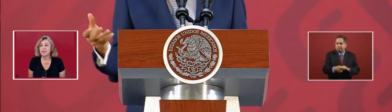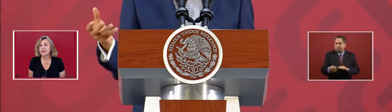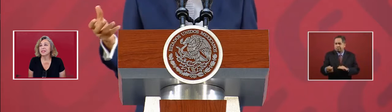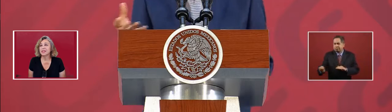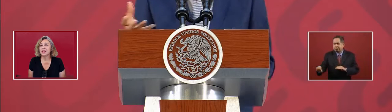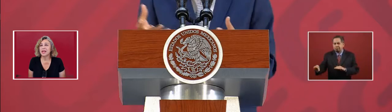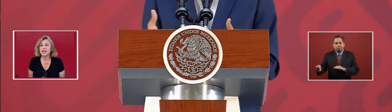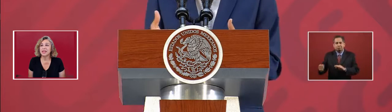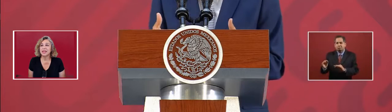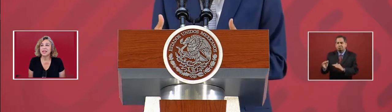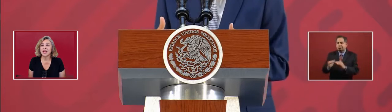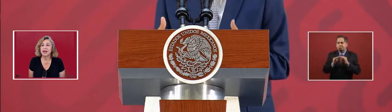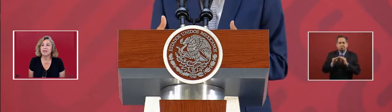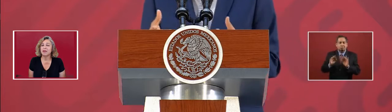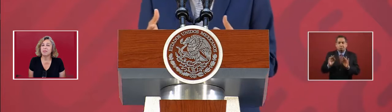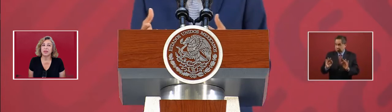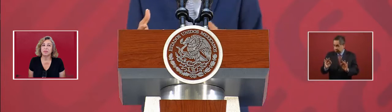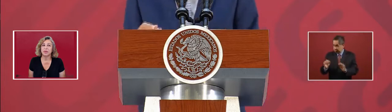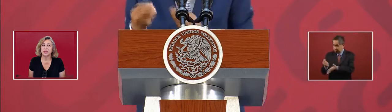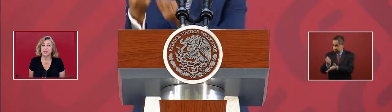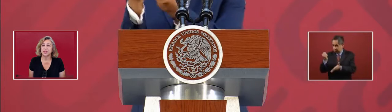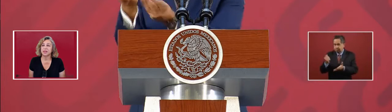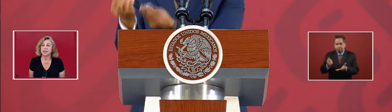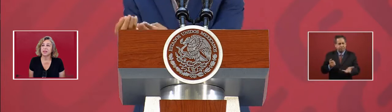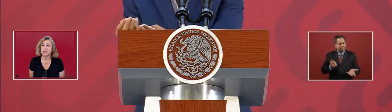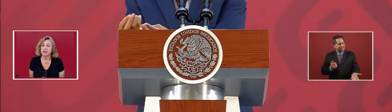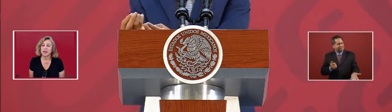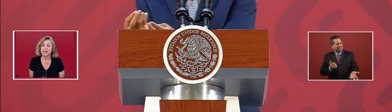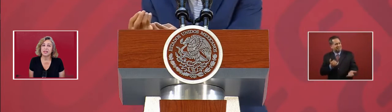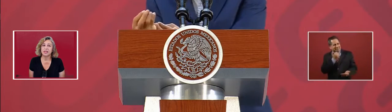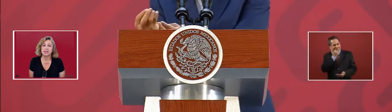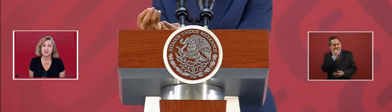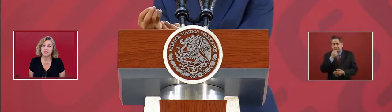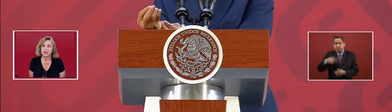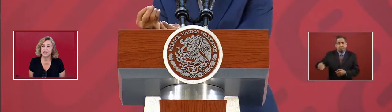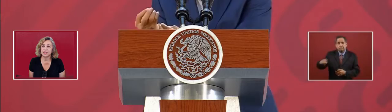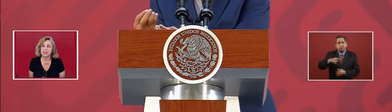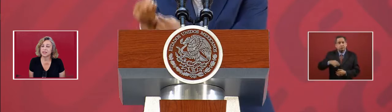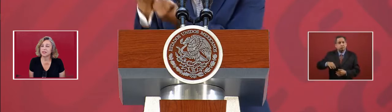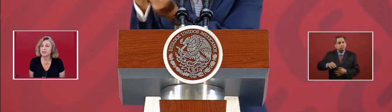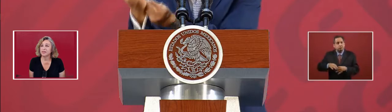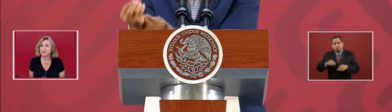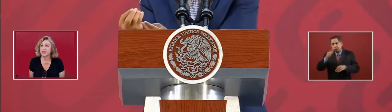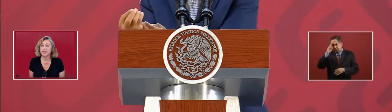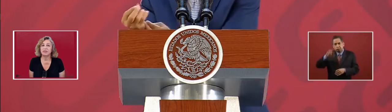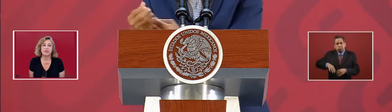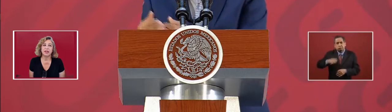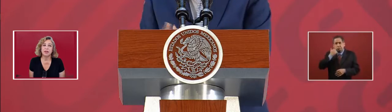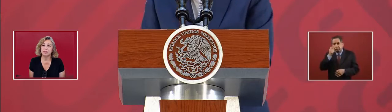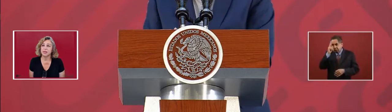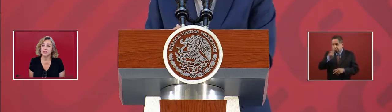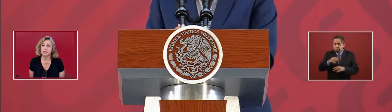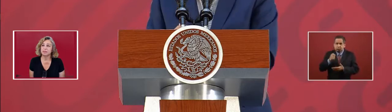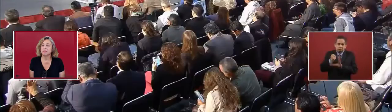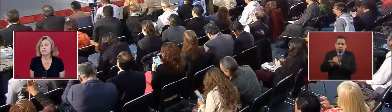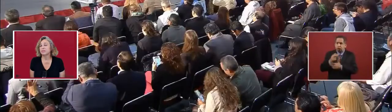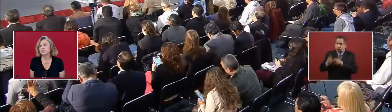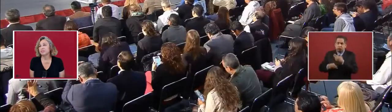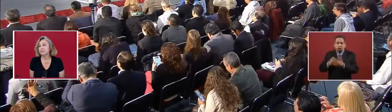Because they didn't care about the budget as an instrument of development.